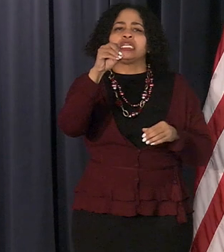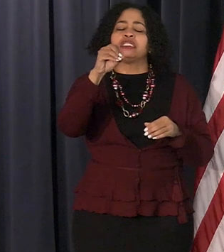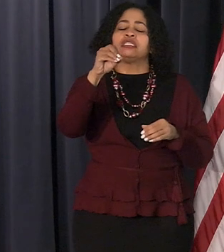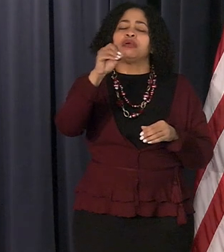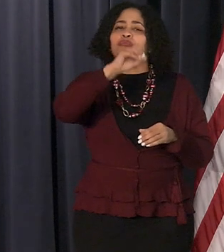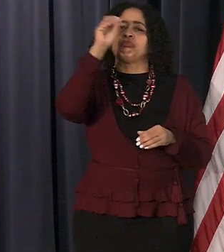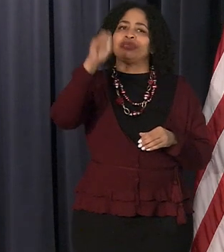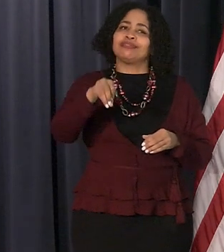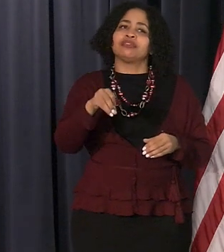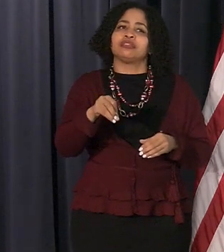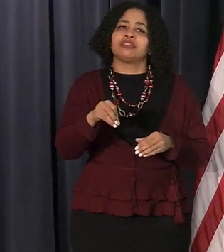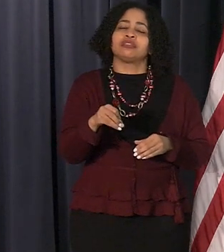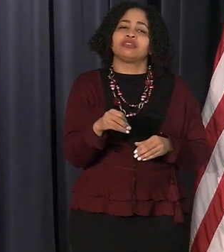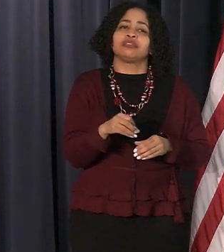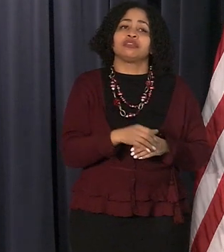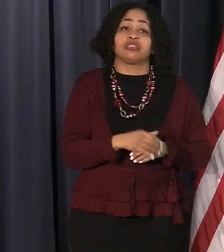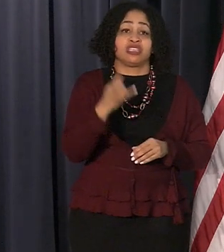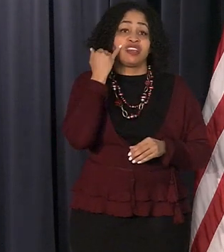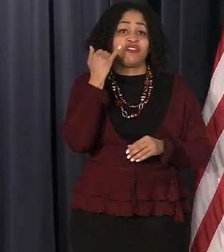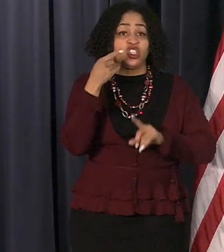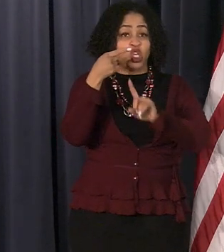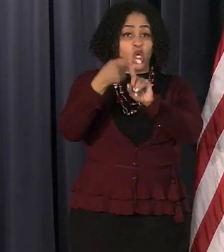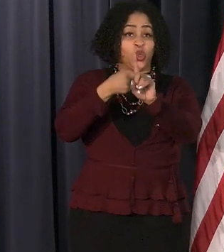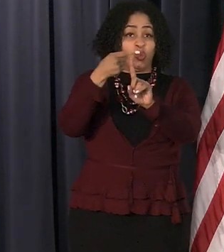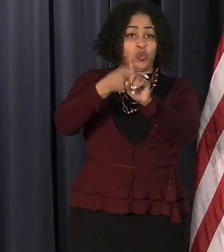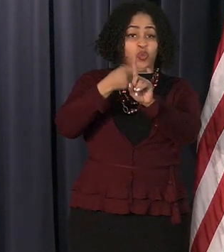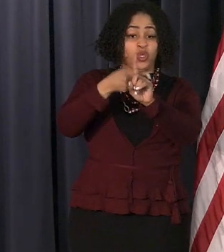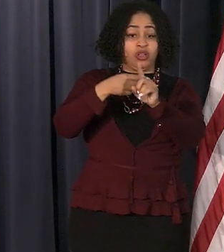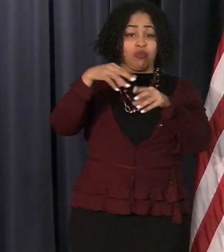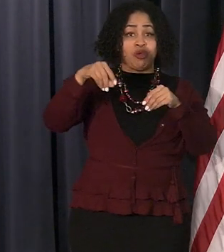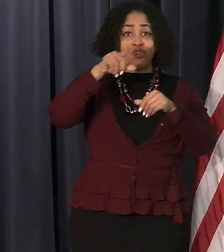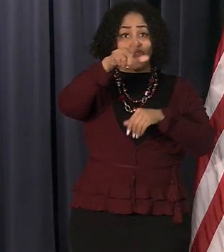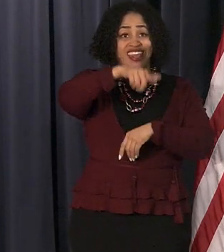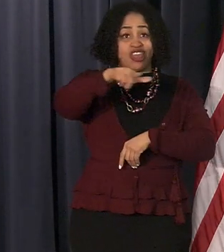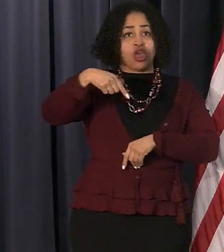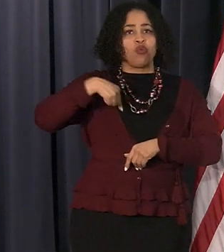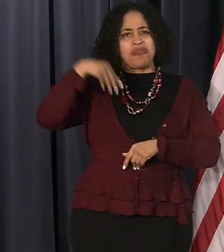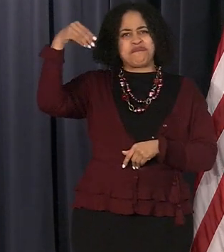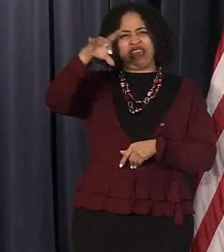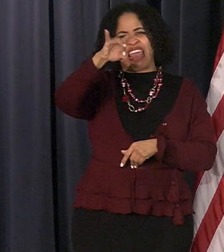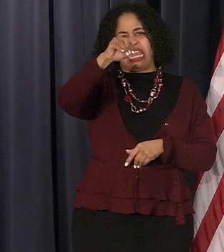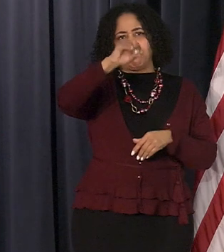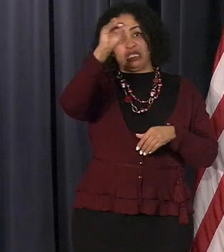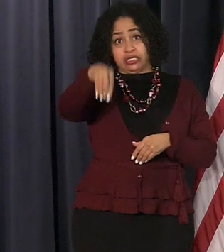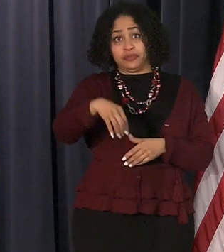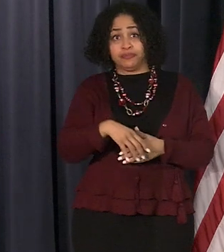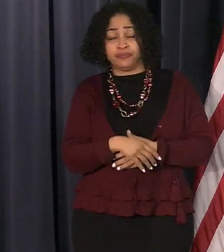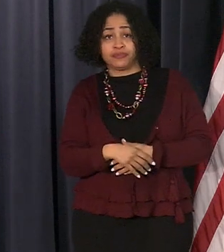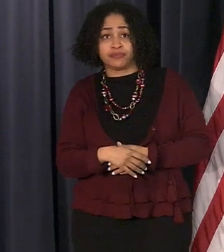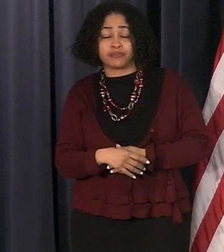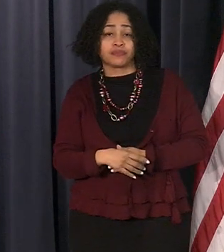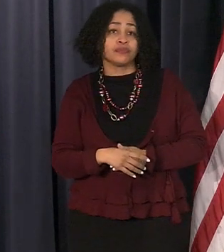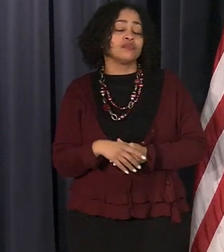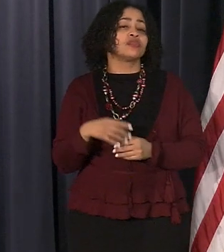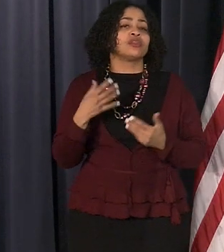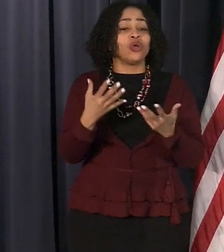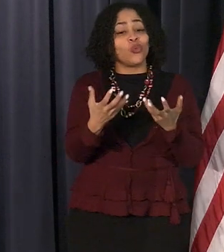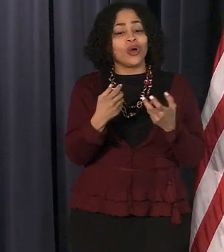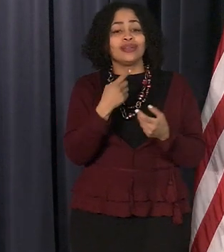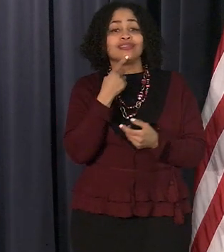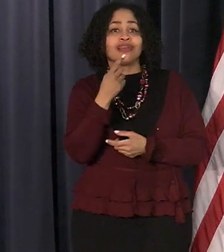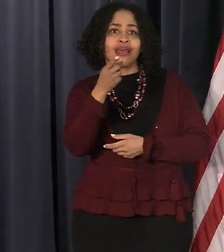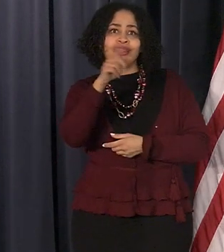if it's a rental property and you're a landlord we'll pay 80 of the expense uh we could say we want the